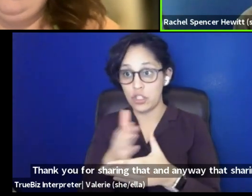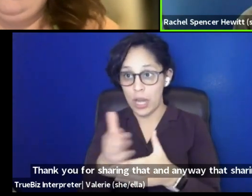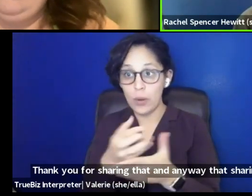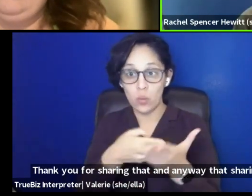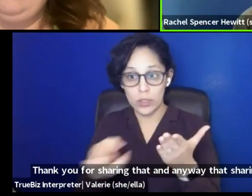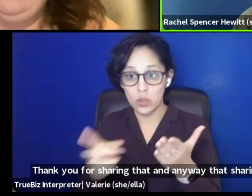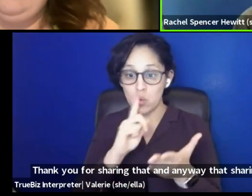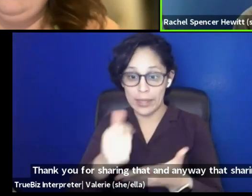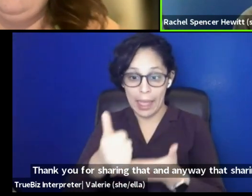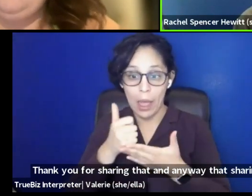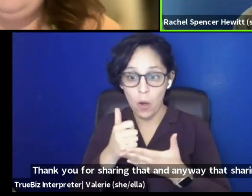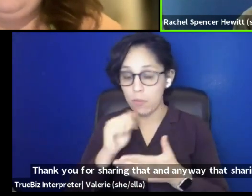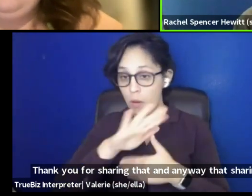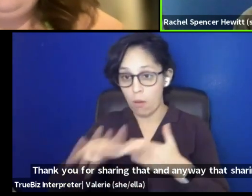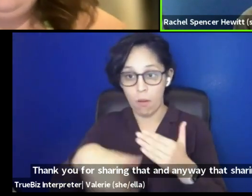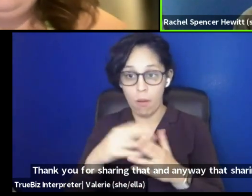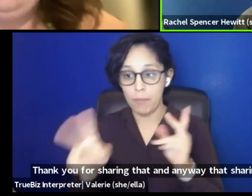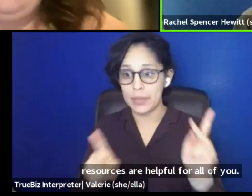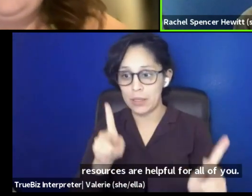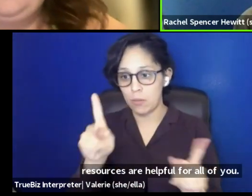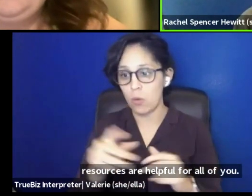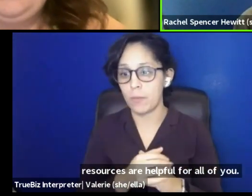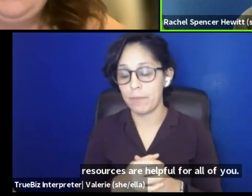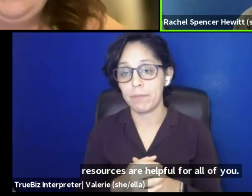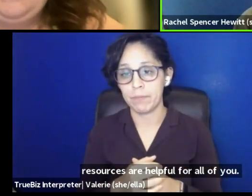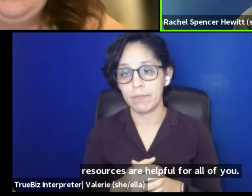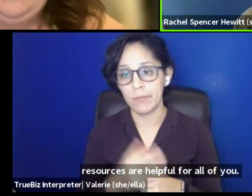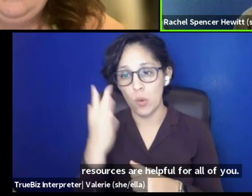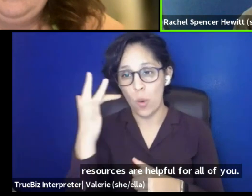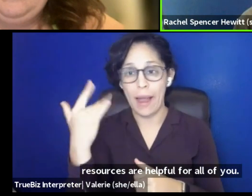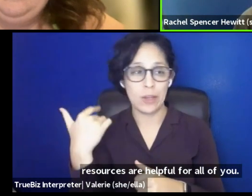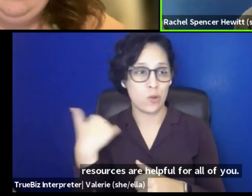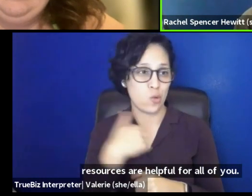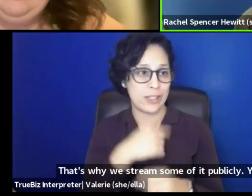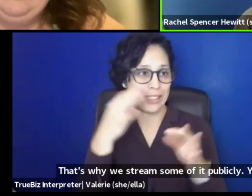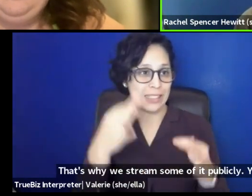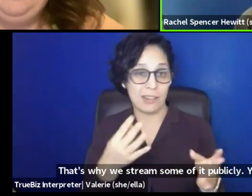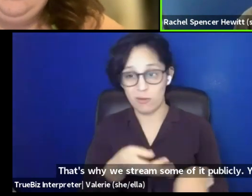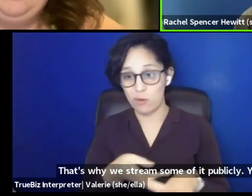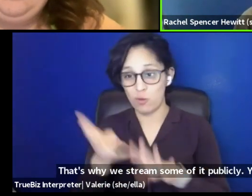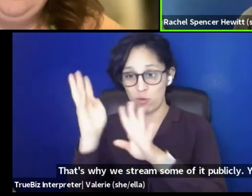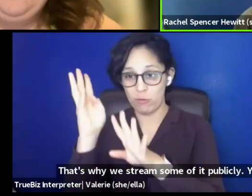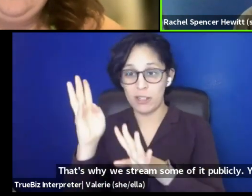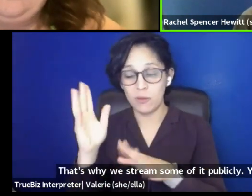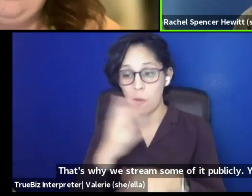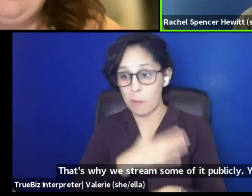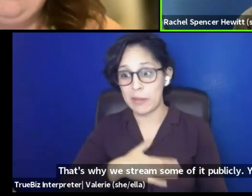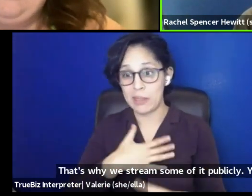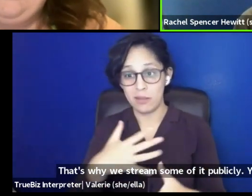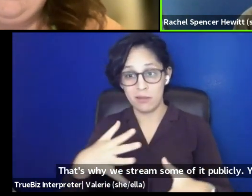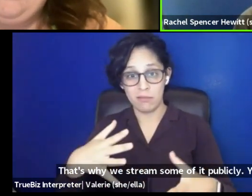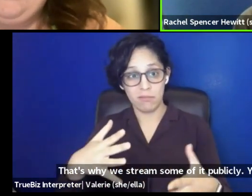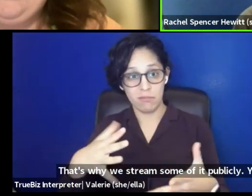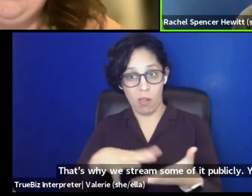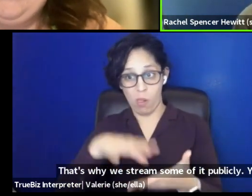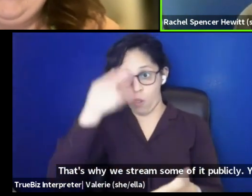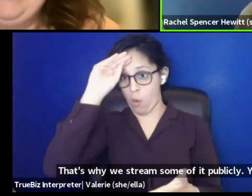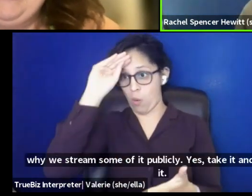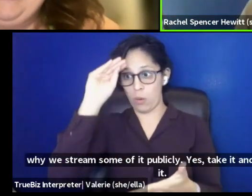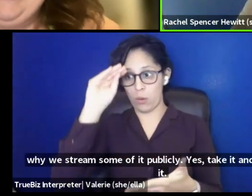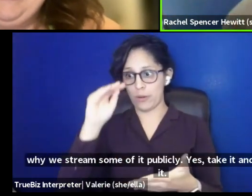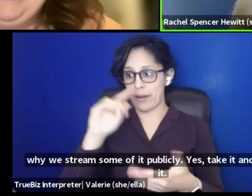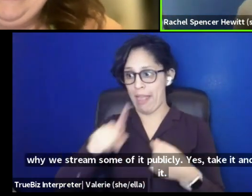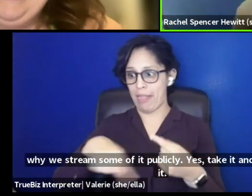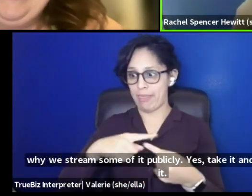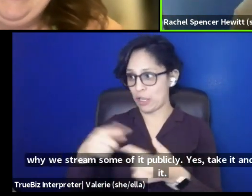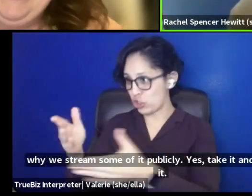for all of you. Um, that's why we, we stream some of it publicly. Yes. Take it in and run with it. Um, spread the good